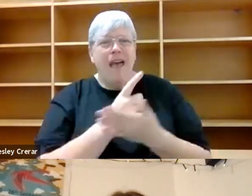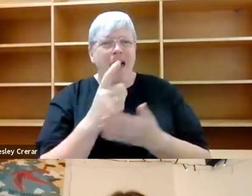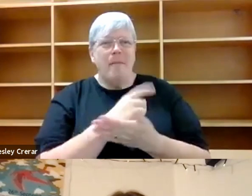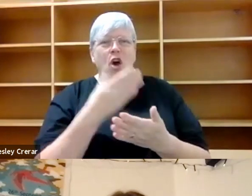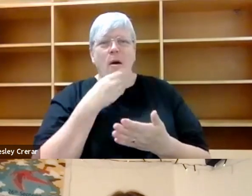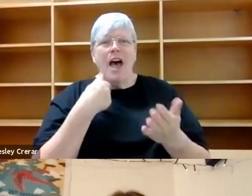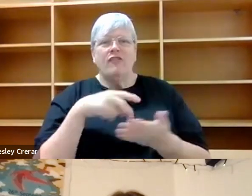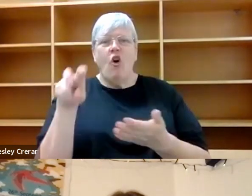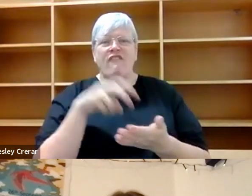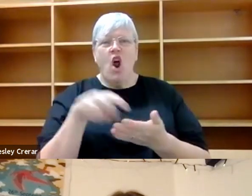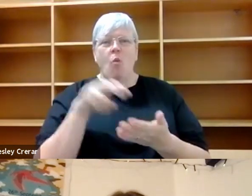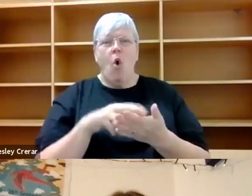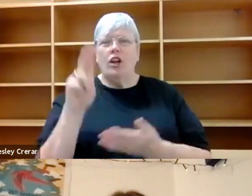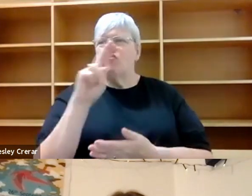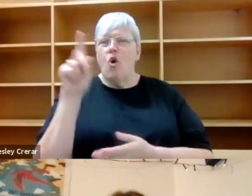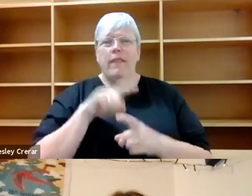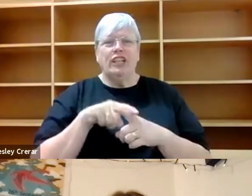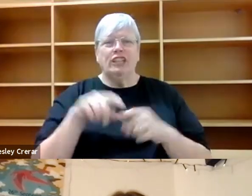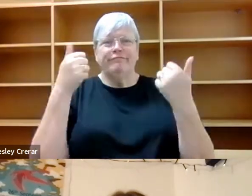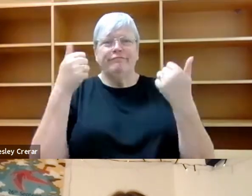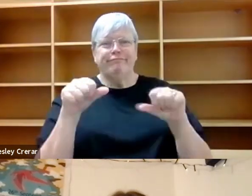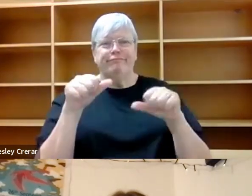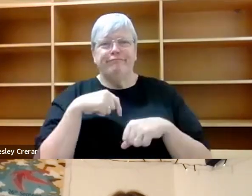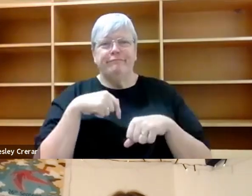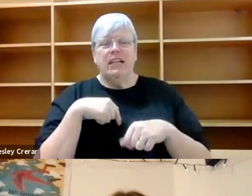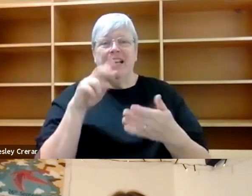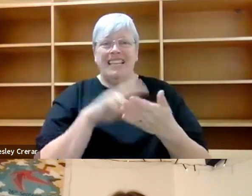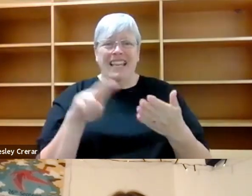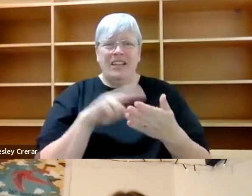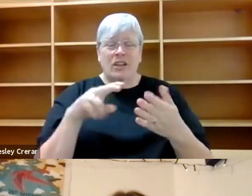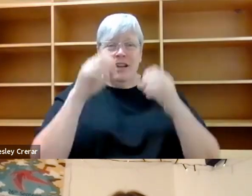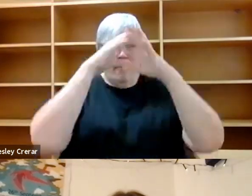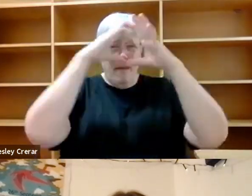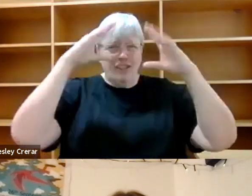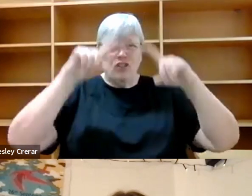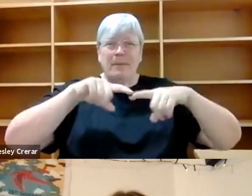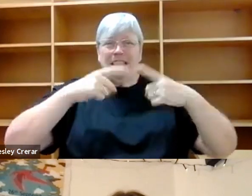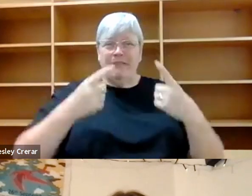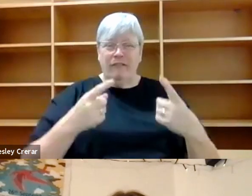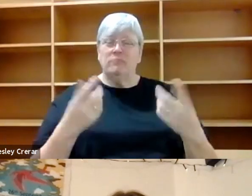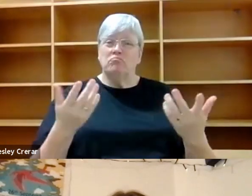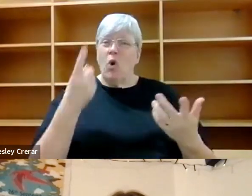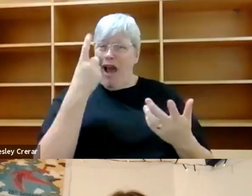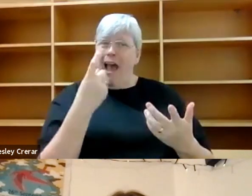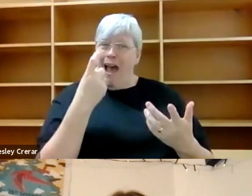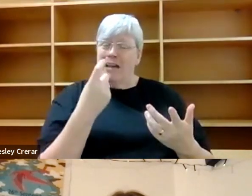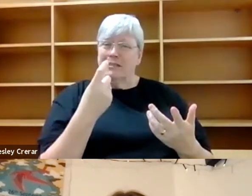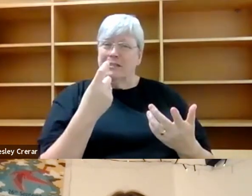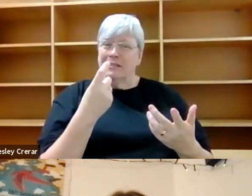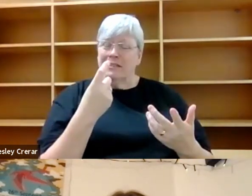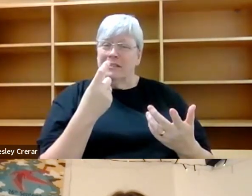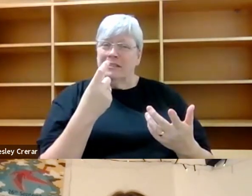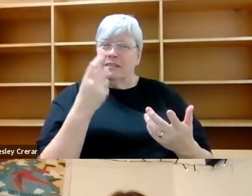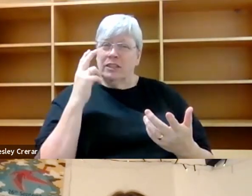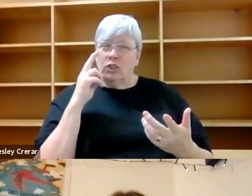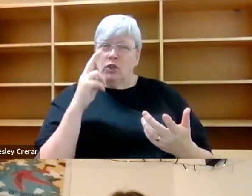for a walk in the north of England. You know what I mean? Like we can have a nature writing that imagined something different that looks at, at other